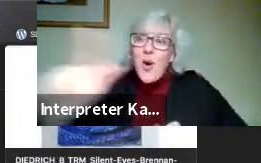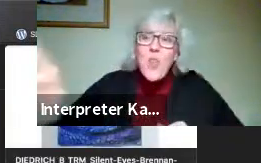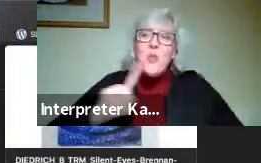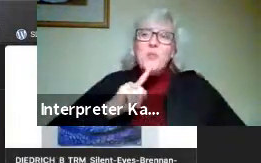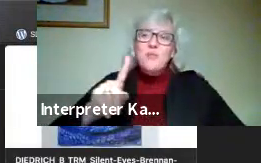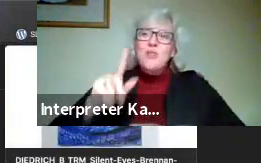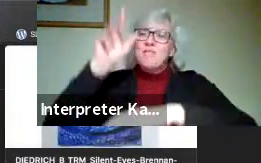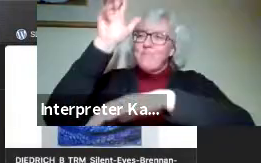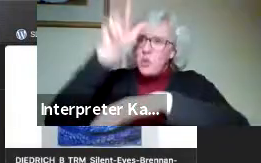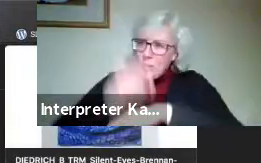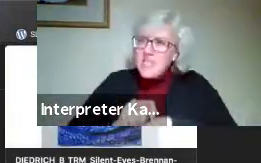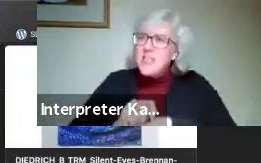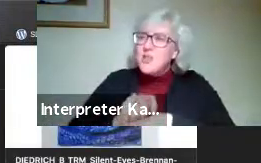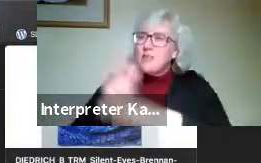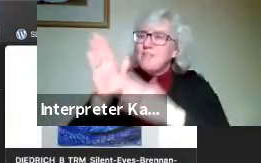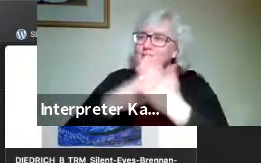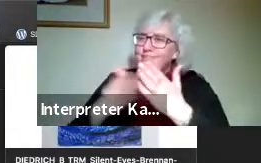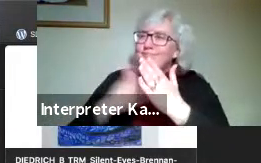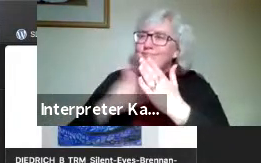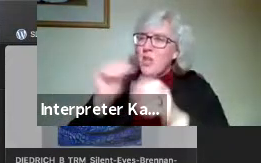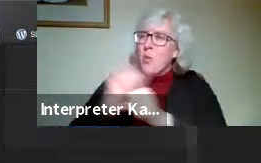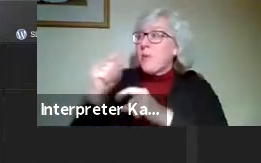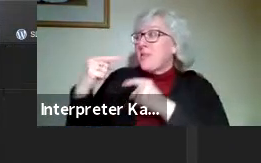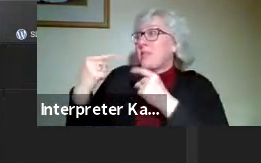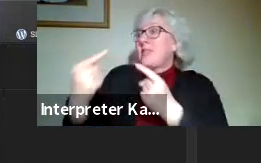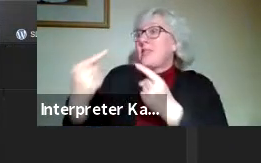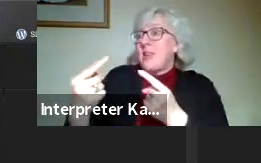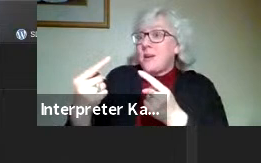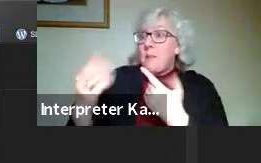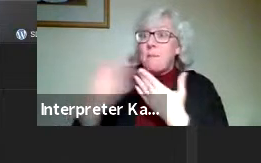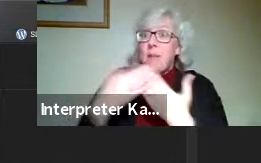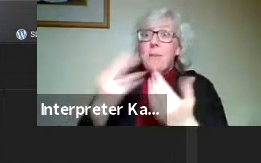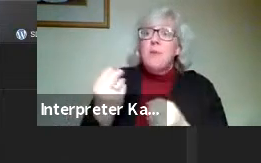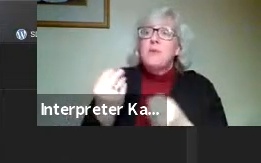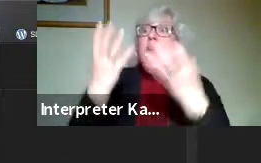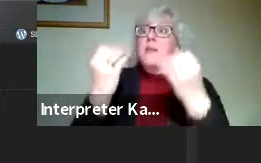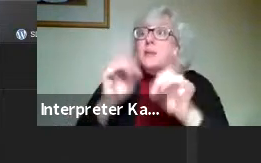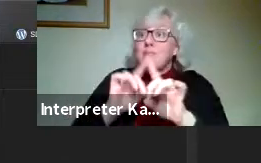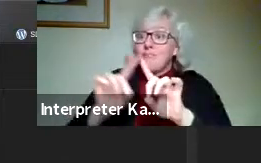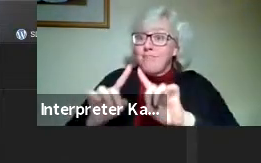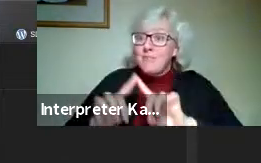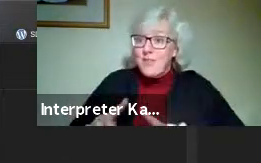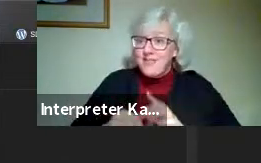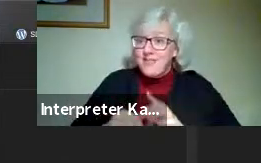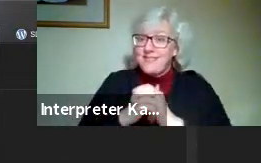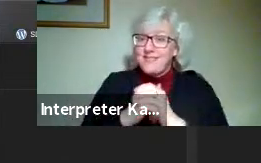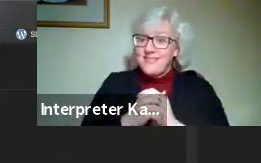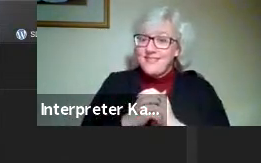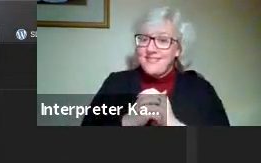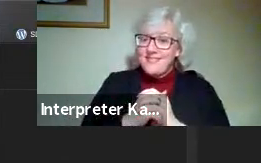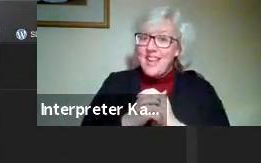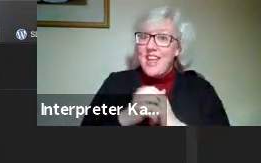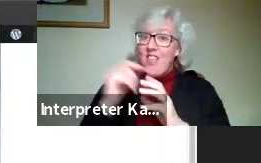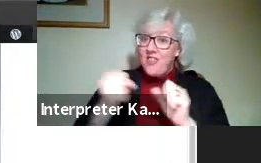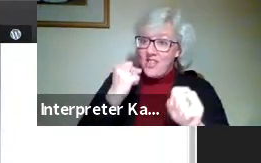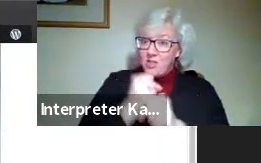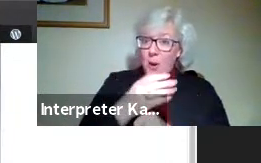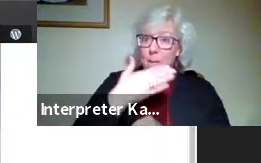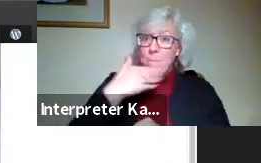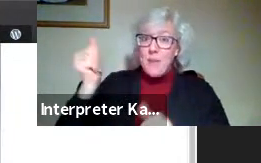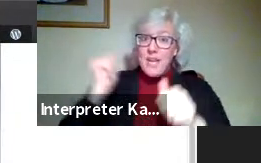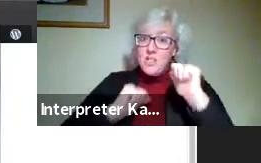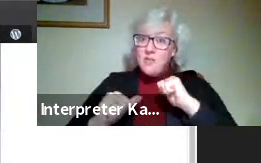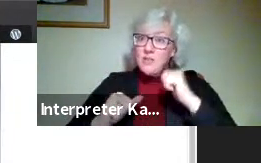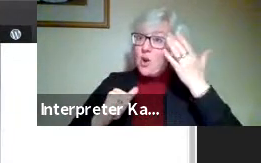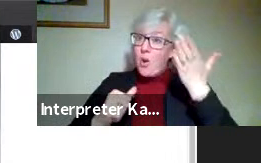different medias that you've worked with, or maybe you're going to use multiple medias. This year, have a best of show